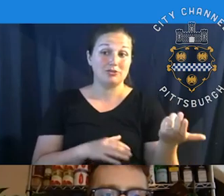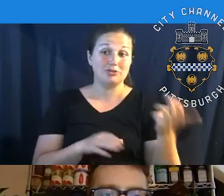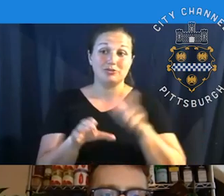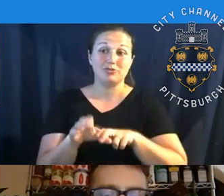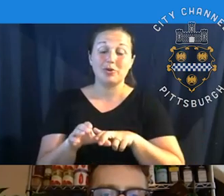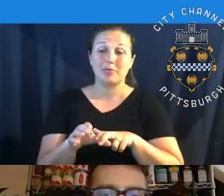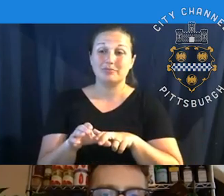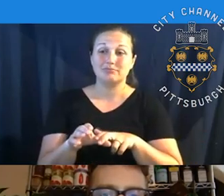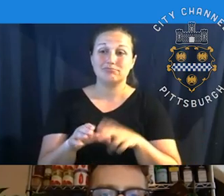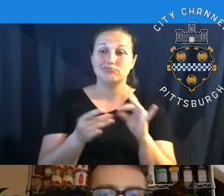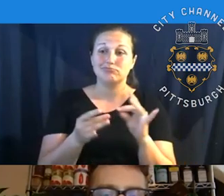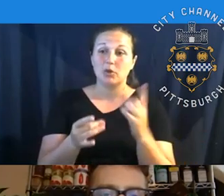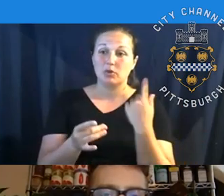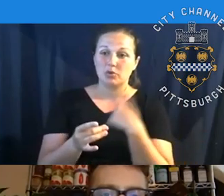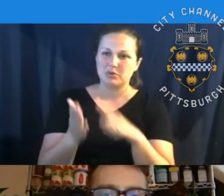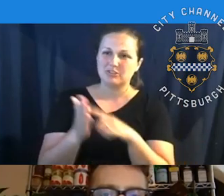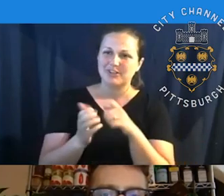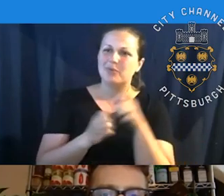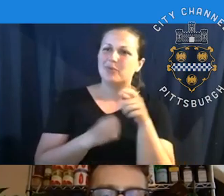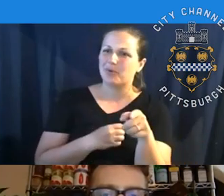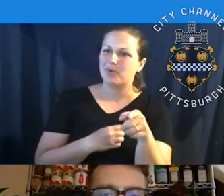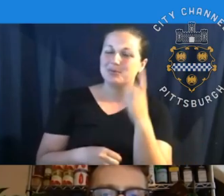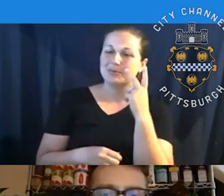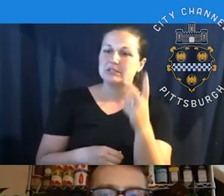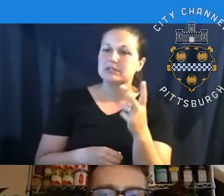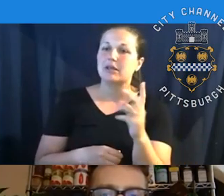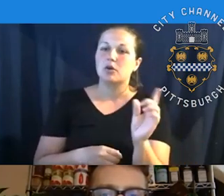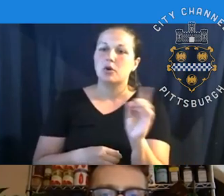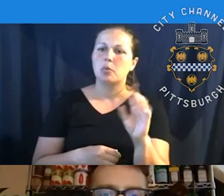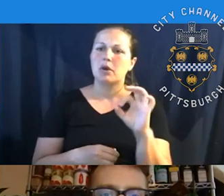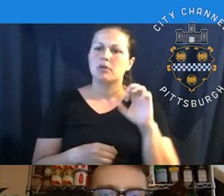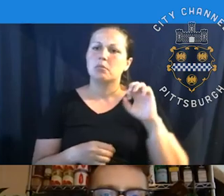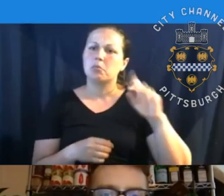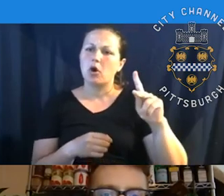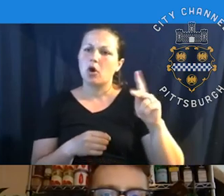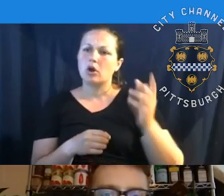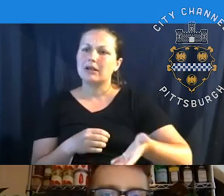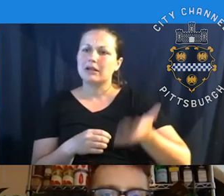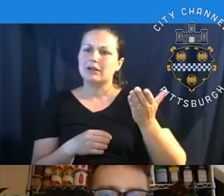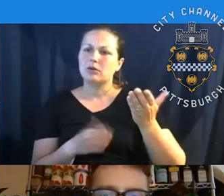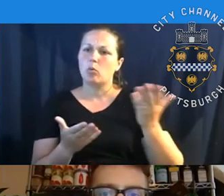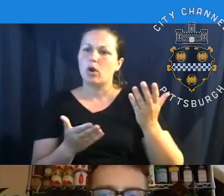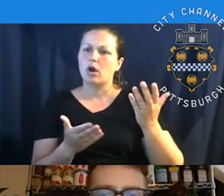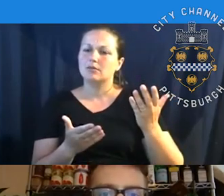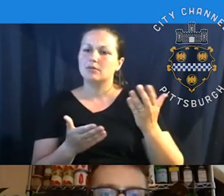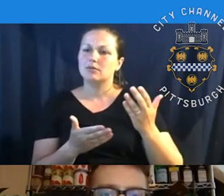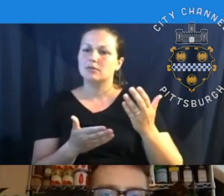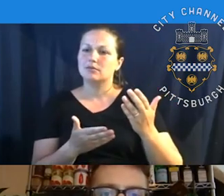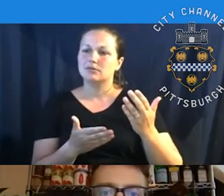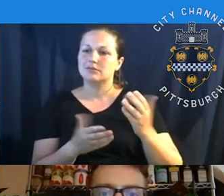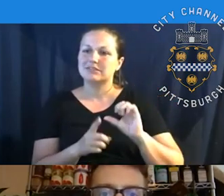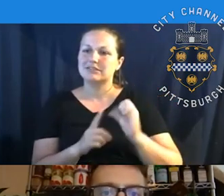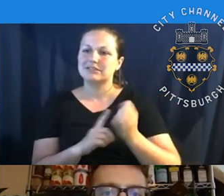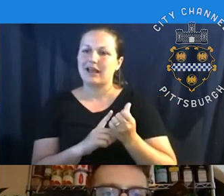them to see, um, you know, where that particular park and what it sits and in its process of, of city planning as well.